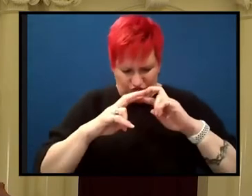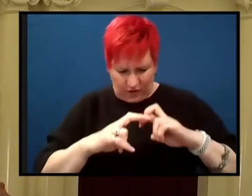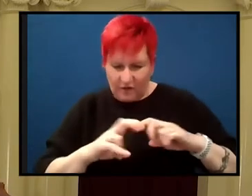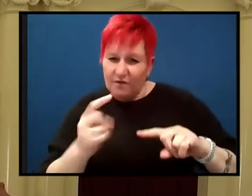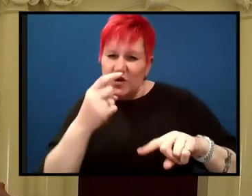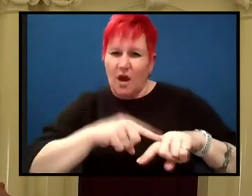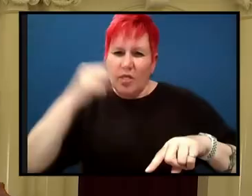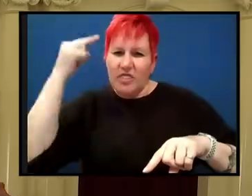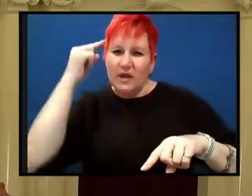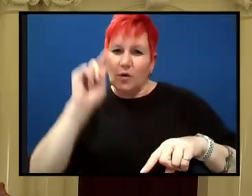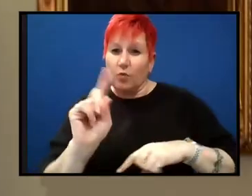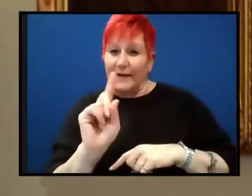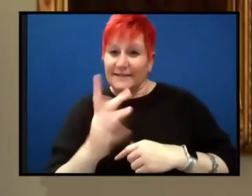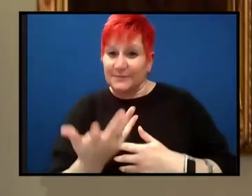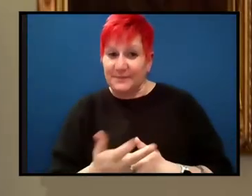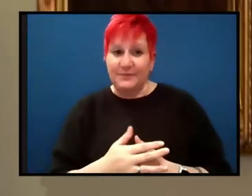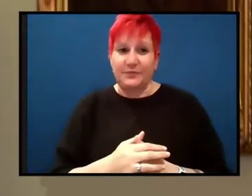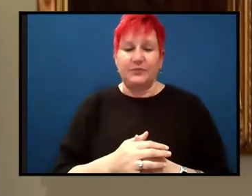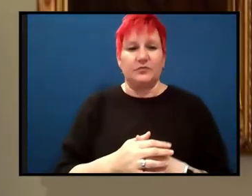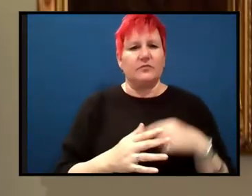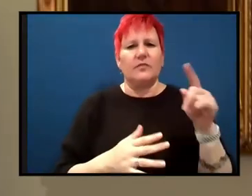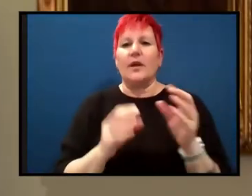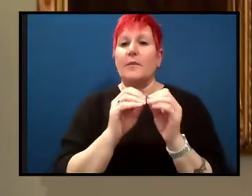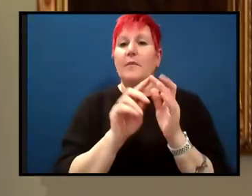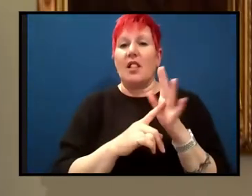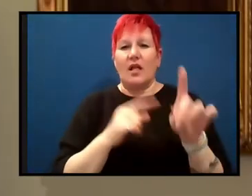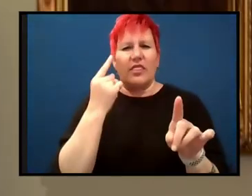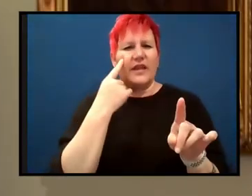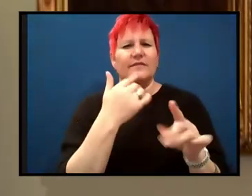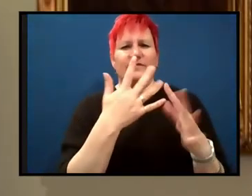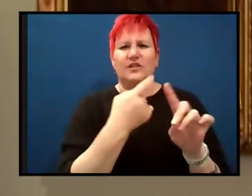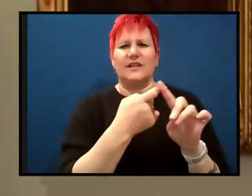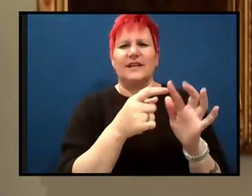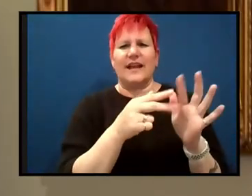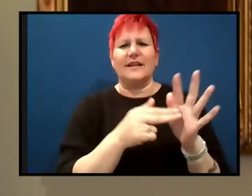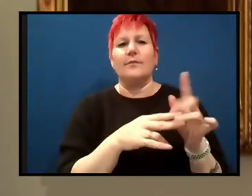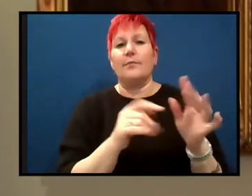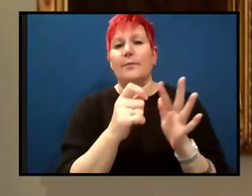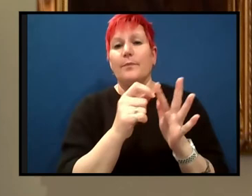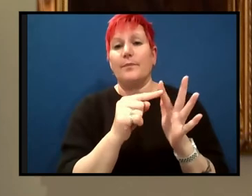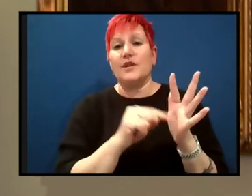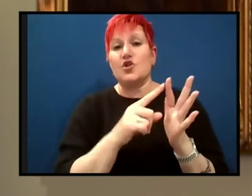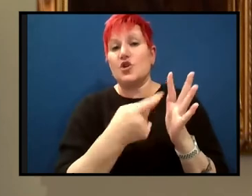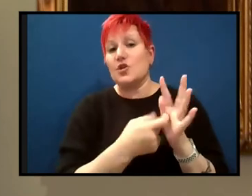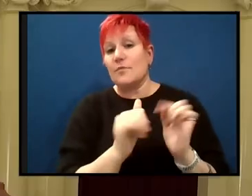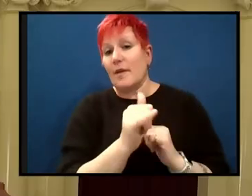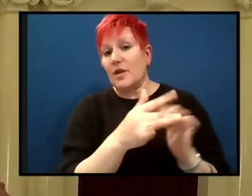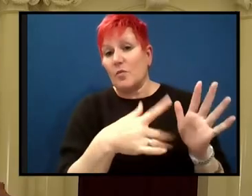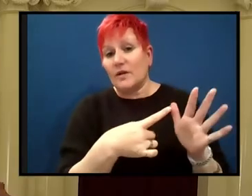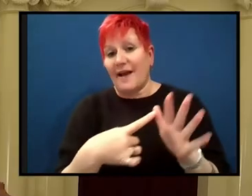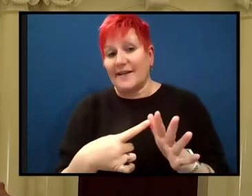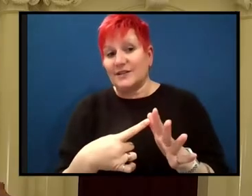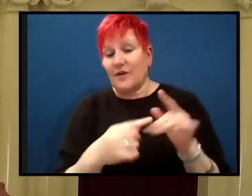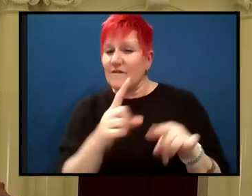Well, I think we've heard a little bit from you, Ken, on this and perhaps Peter, if you want to, uh, talk about when you, your, your first,